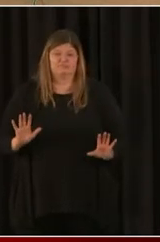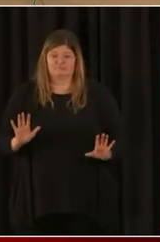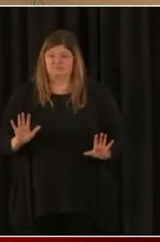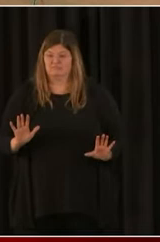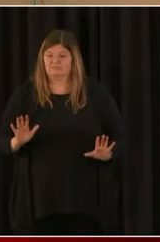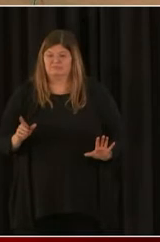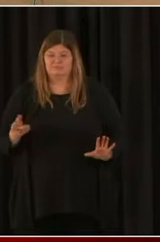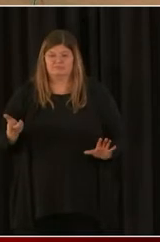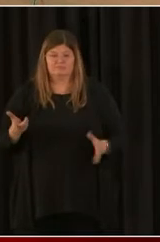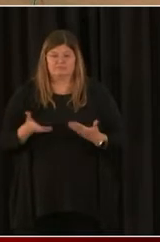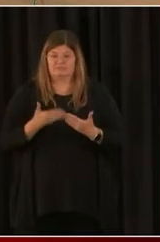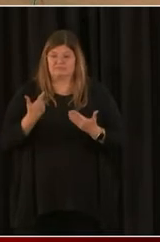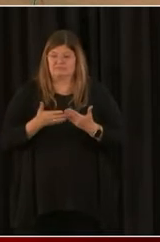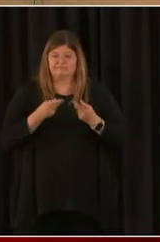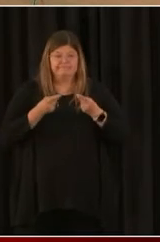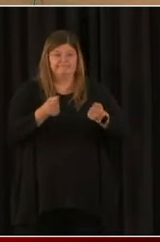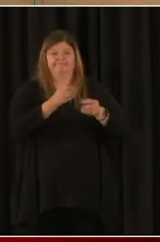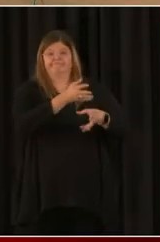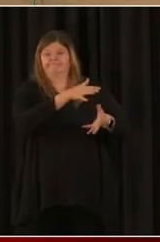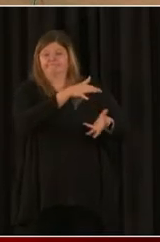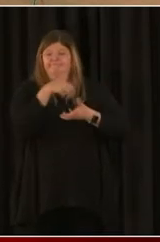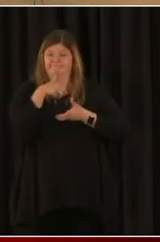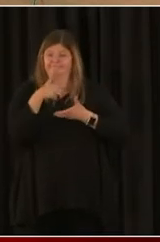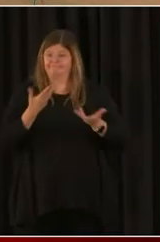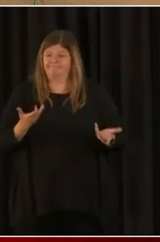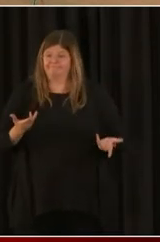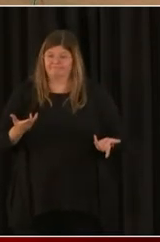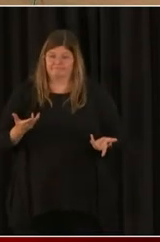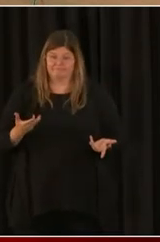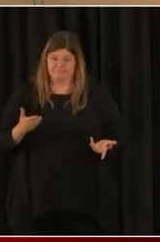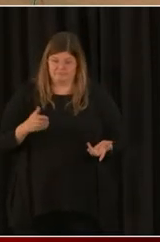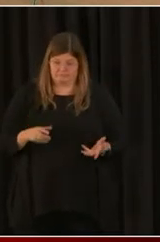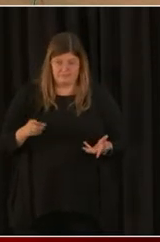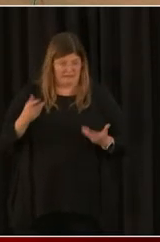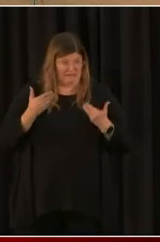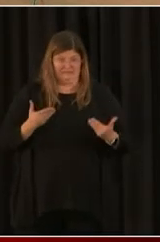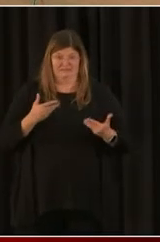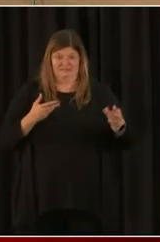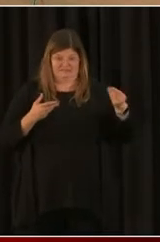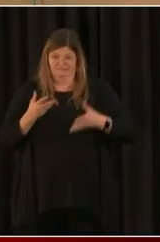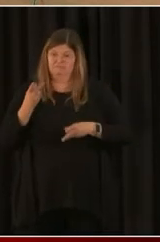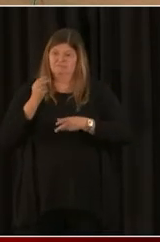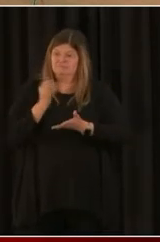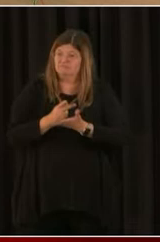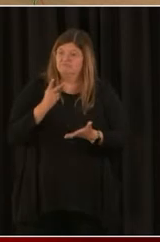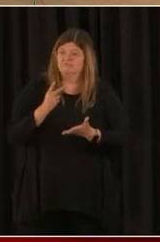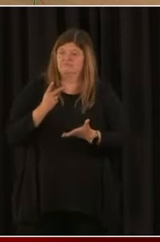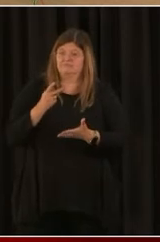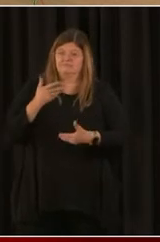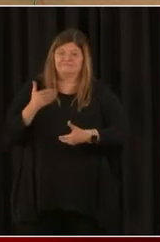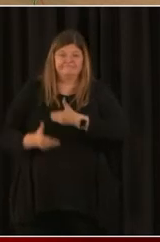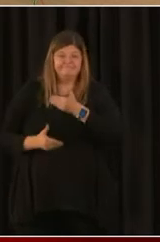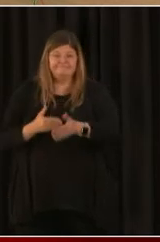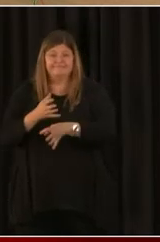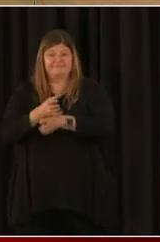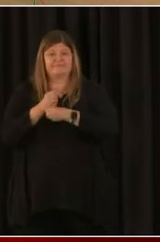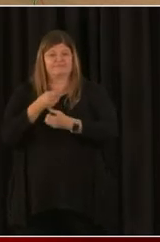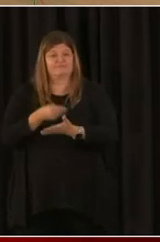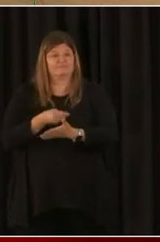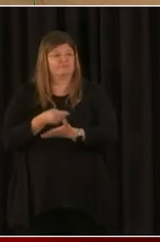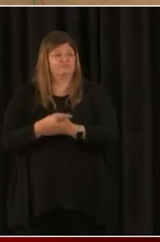And shortly after that, we were told that it had been approved. And shortly after that, we received the funds. And